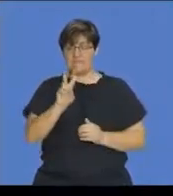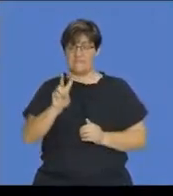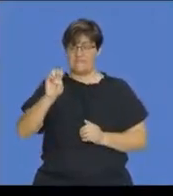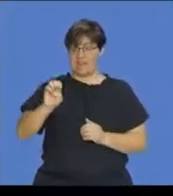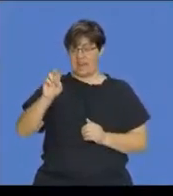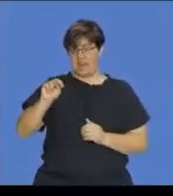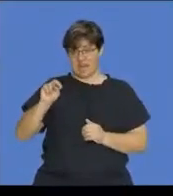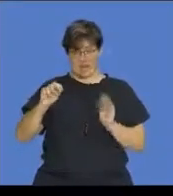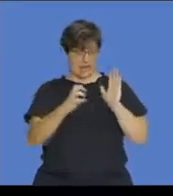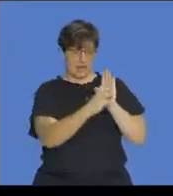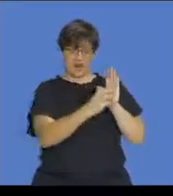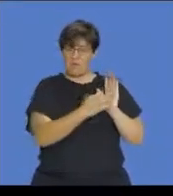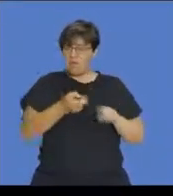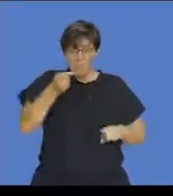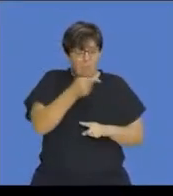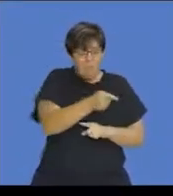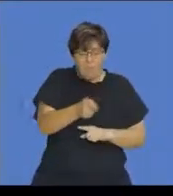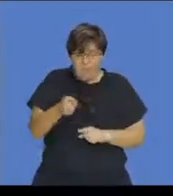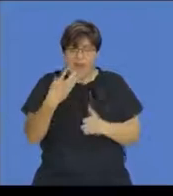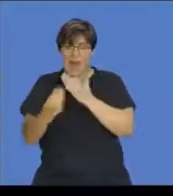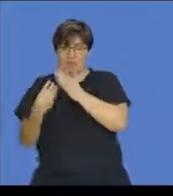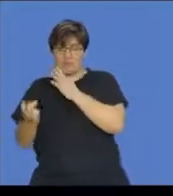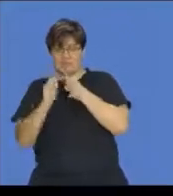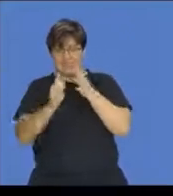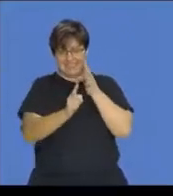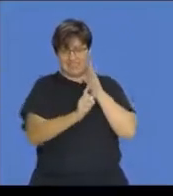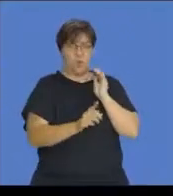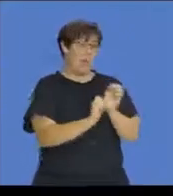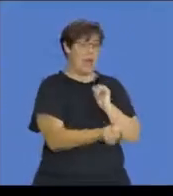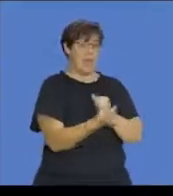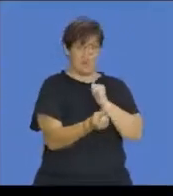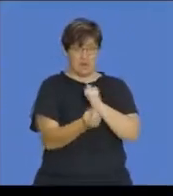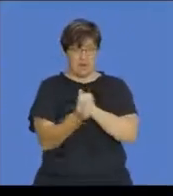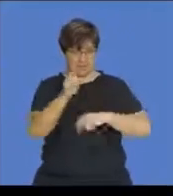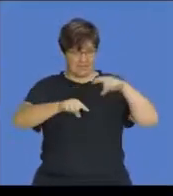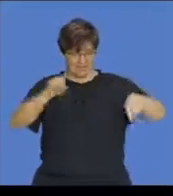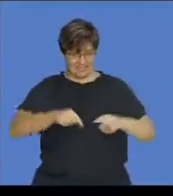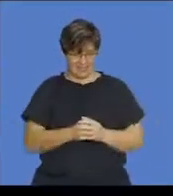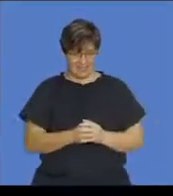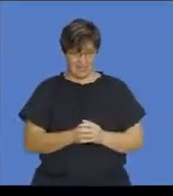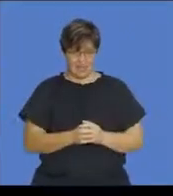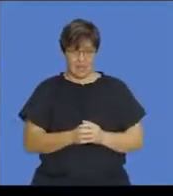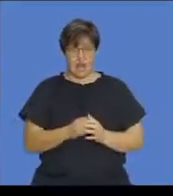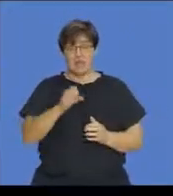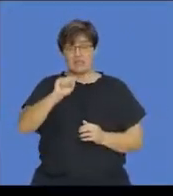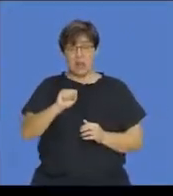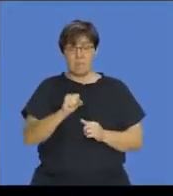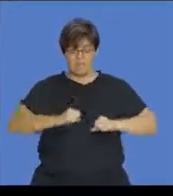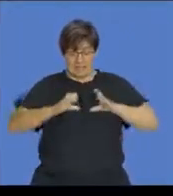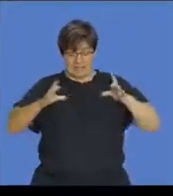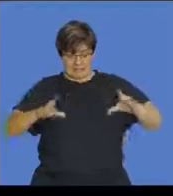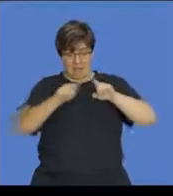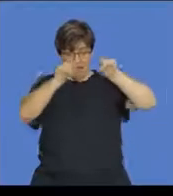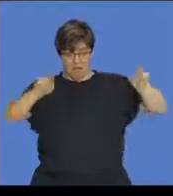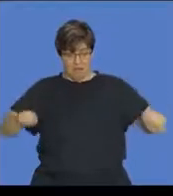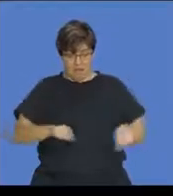of those outcomes or those events that are part of the sample space. So we